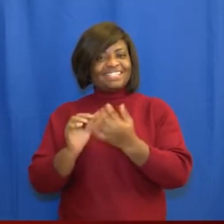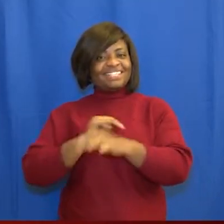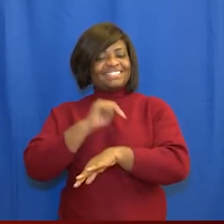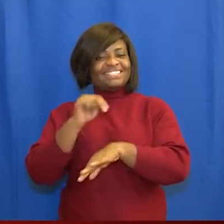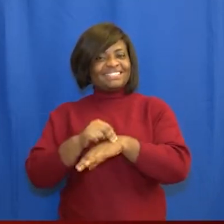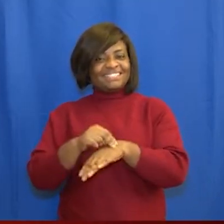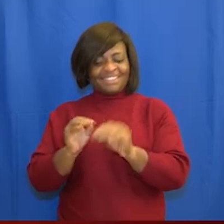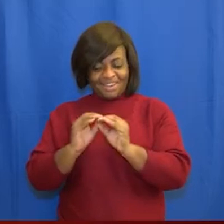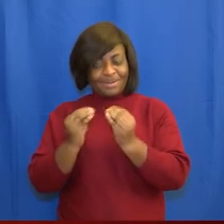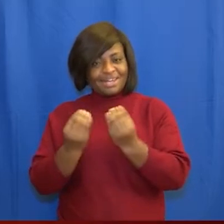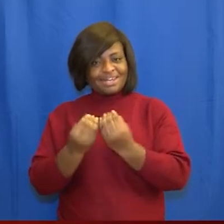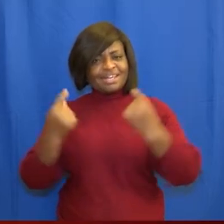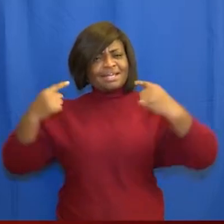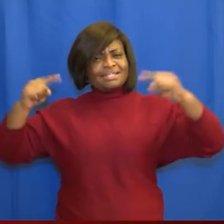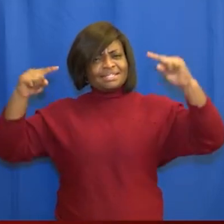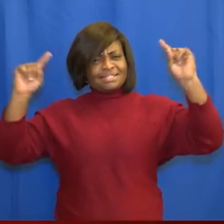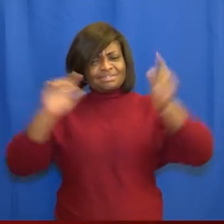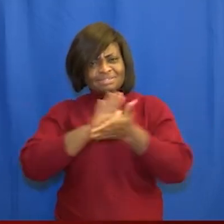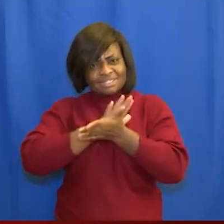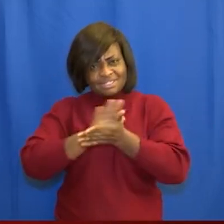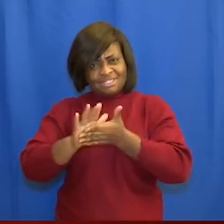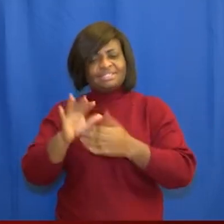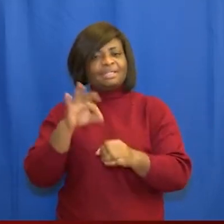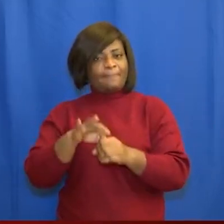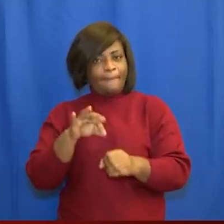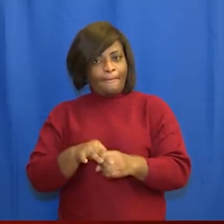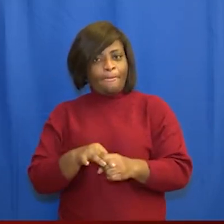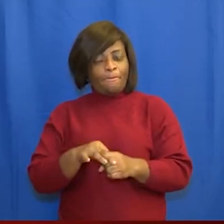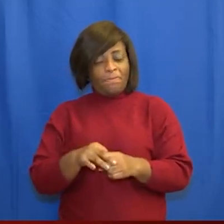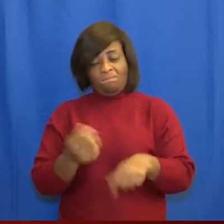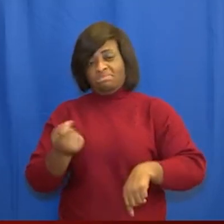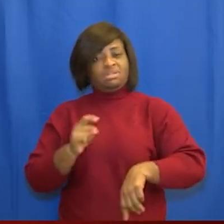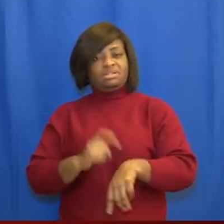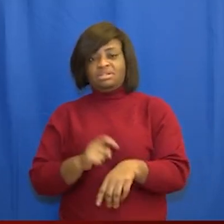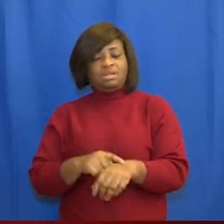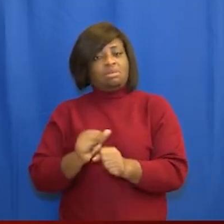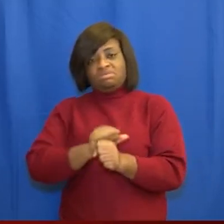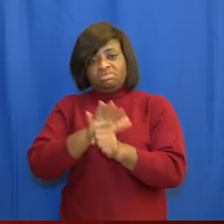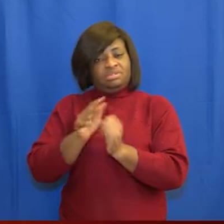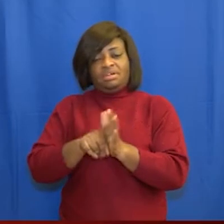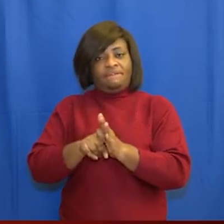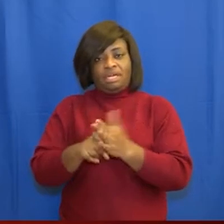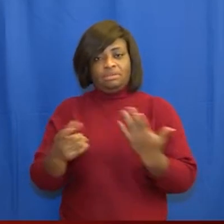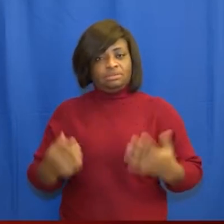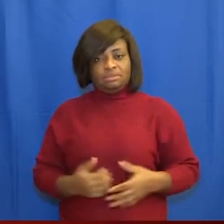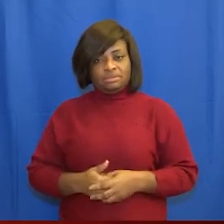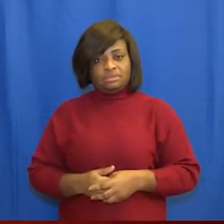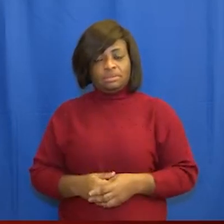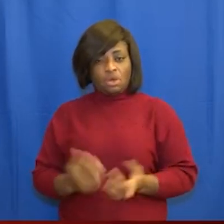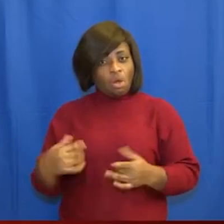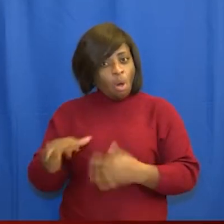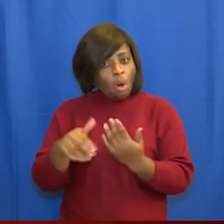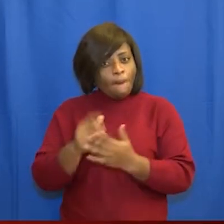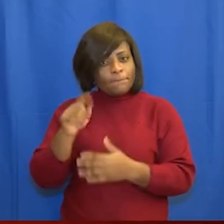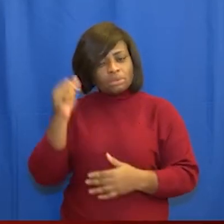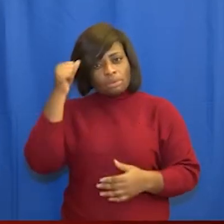organizing a successful general election even in the midst of the virus we should all